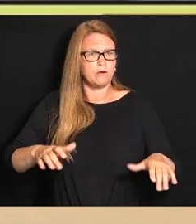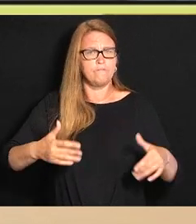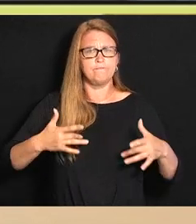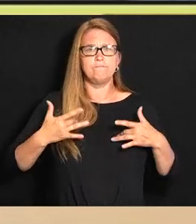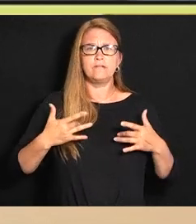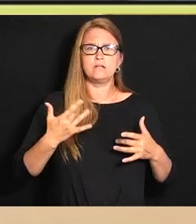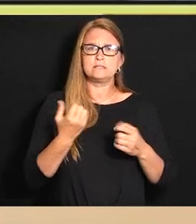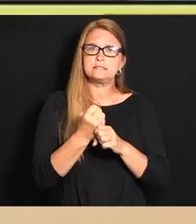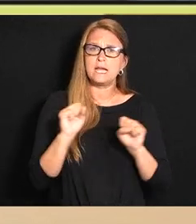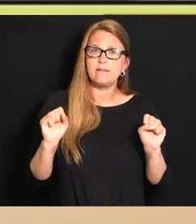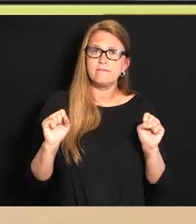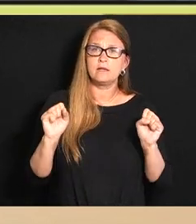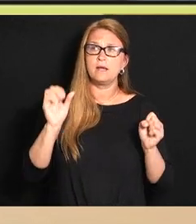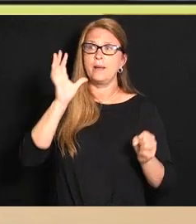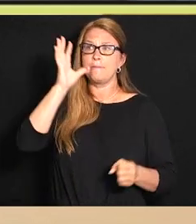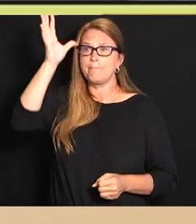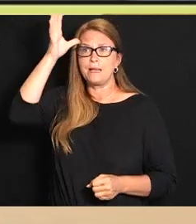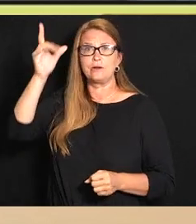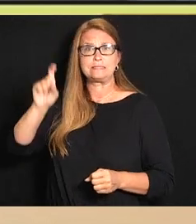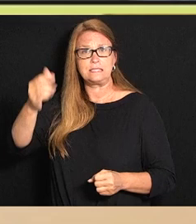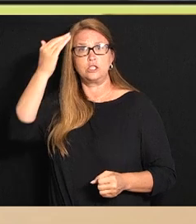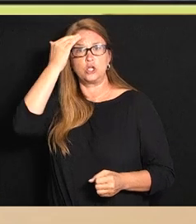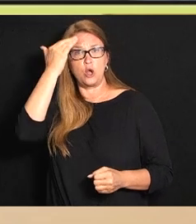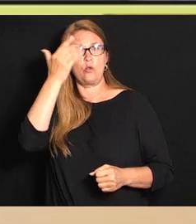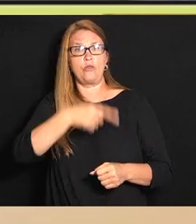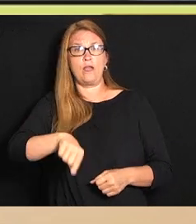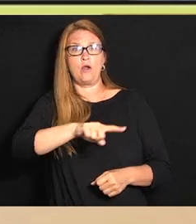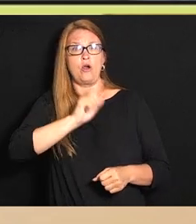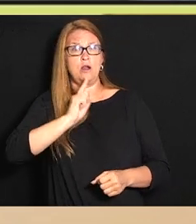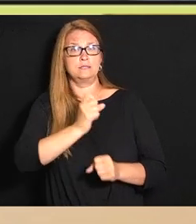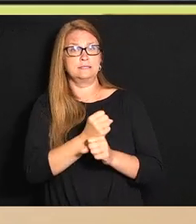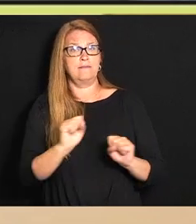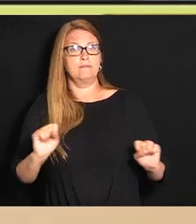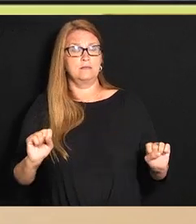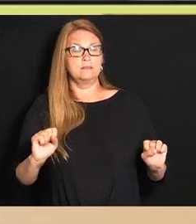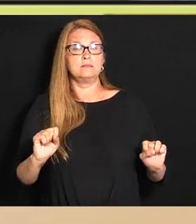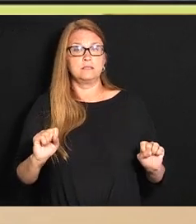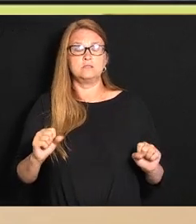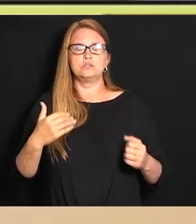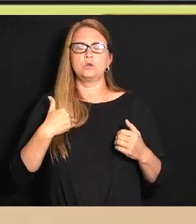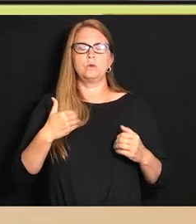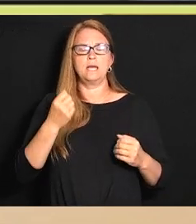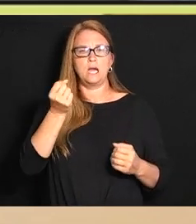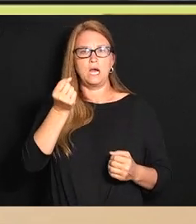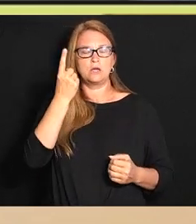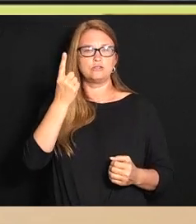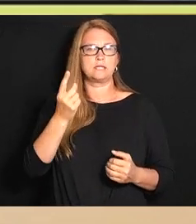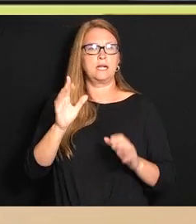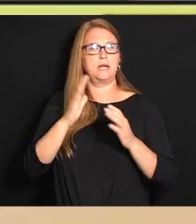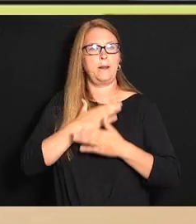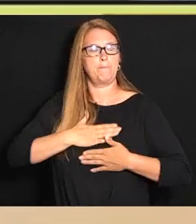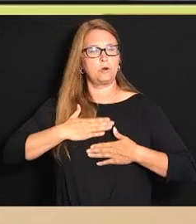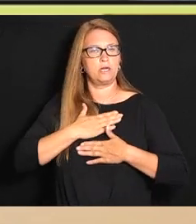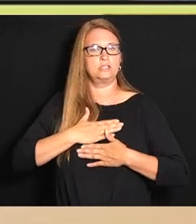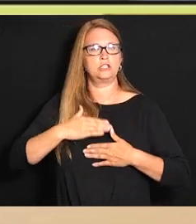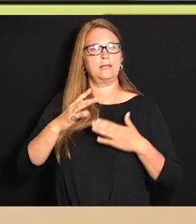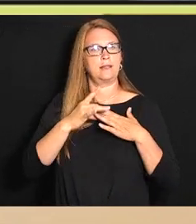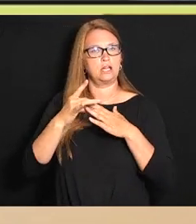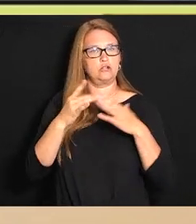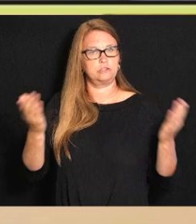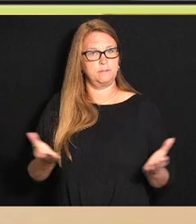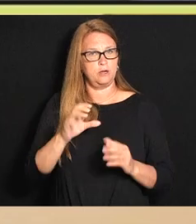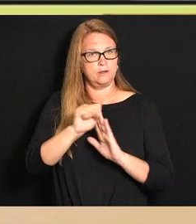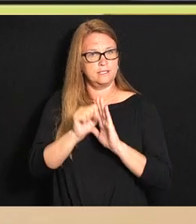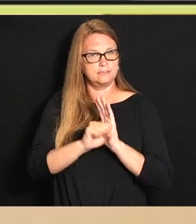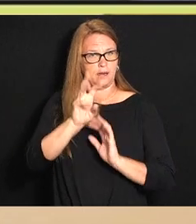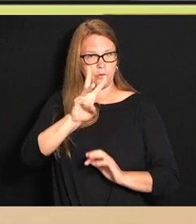need to feel safe as well so we appreciate the outstanding leadership here in the state of West Virginia when it comes